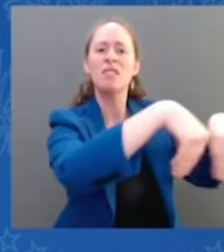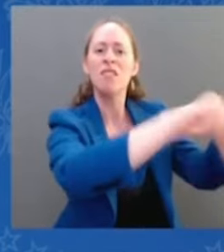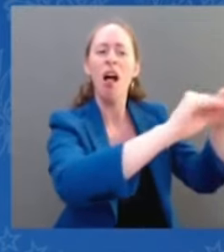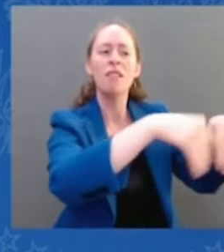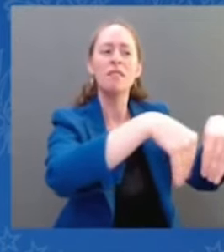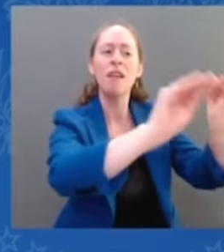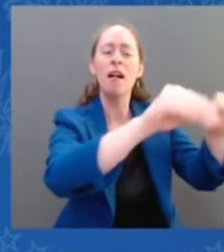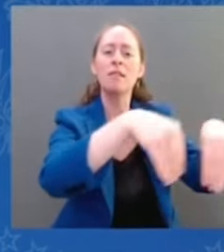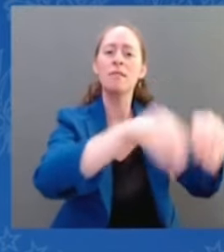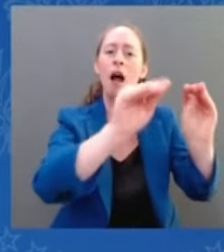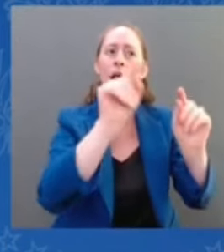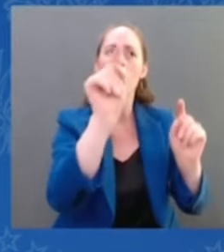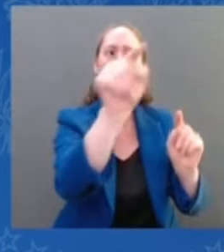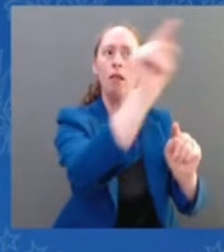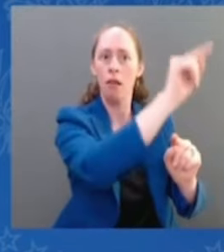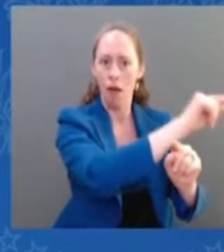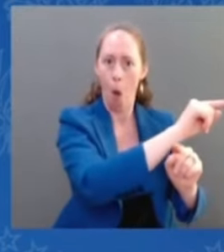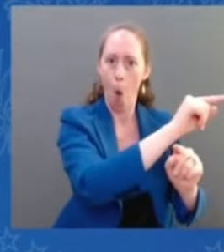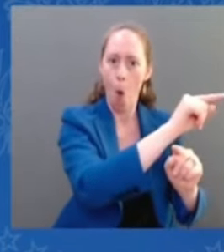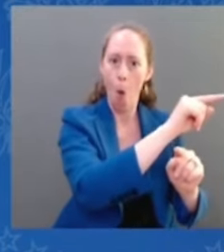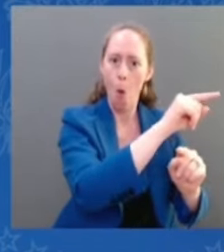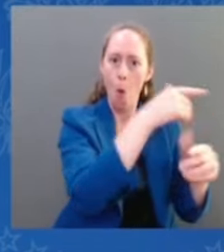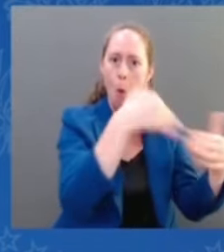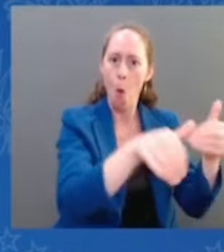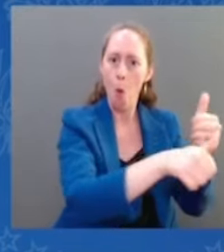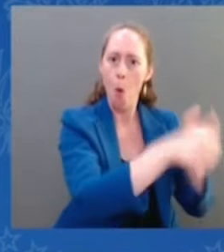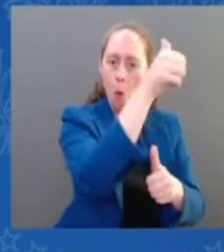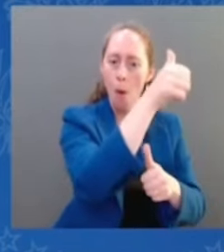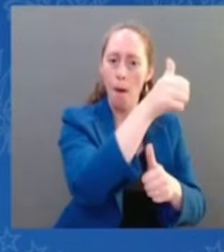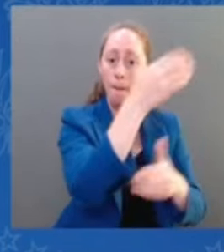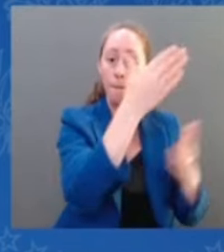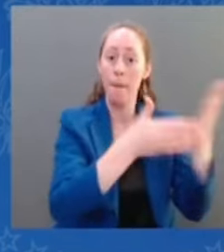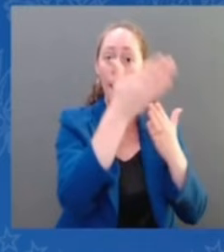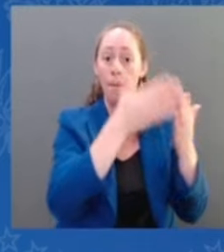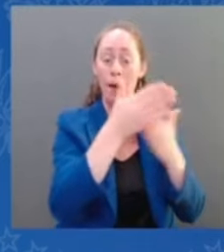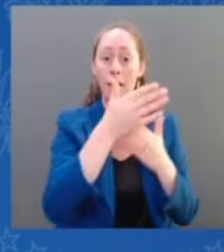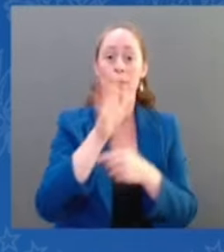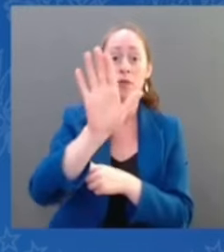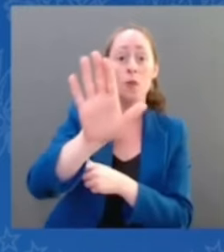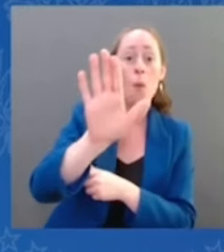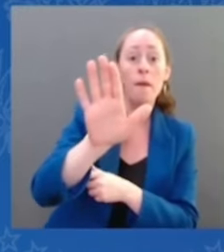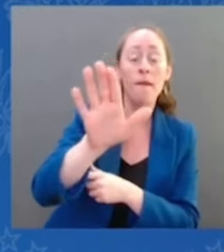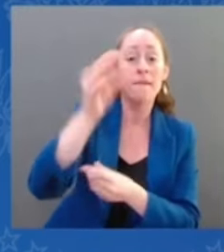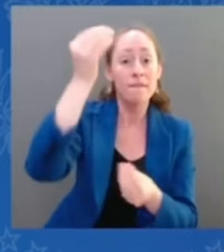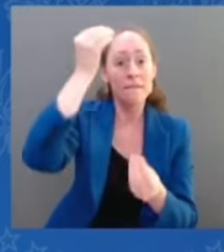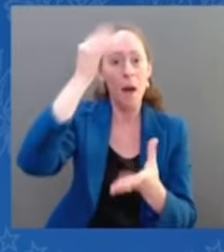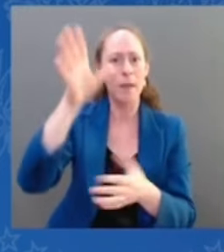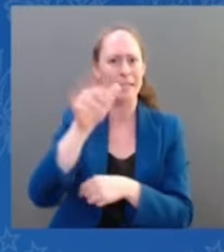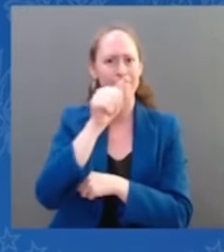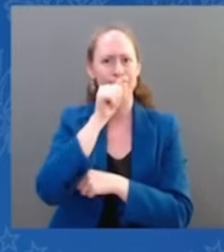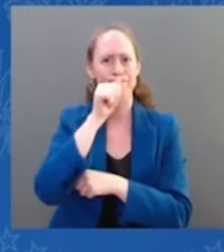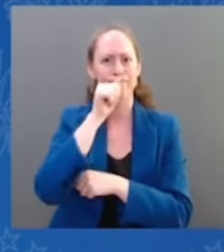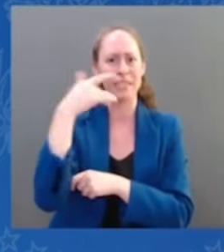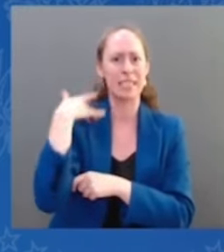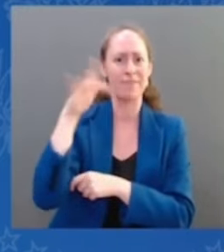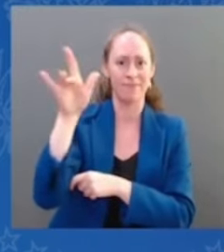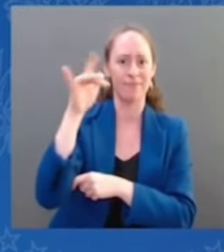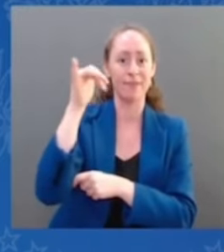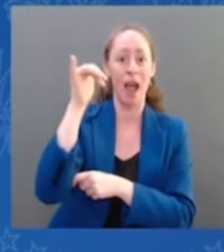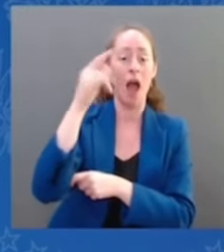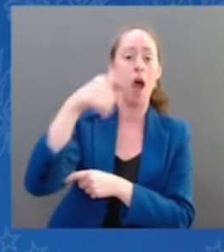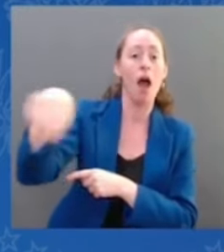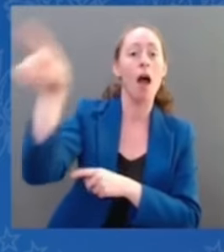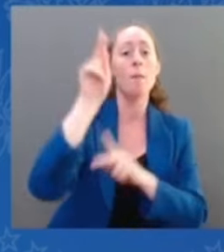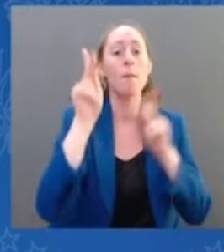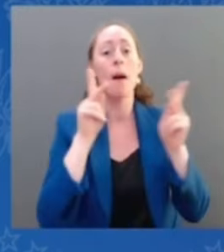off of your phone, which is out there in the ether, to find what you're seeking, where you're going, and what you're doing with